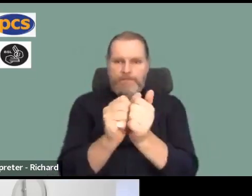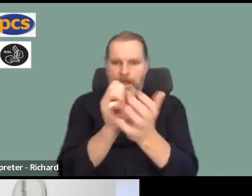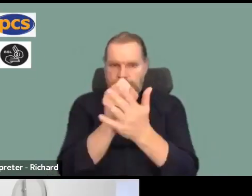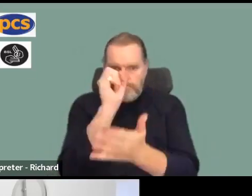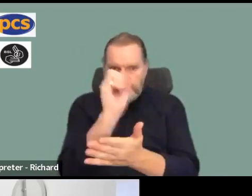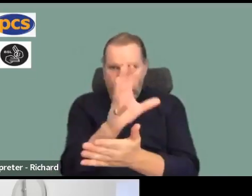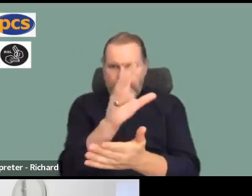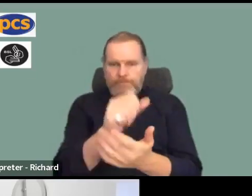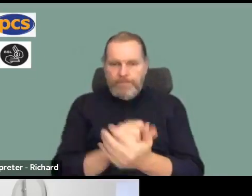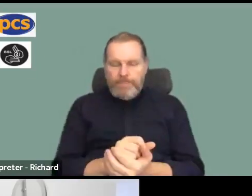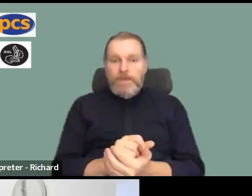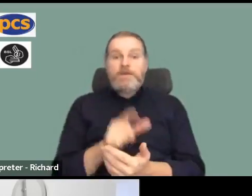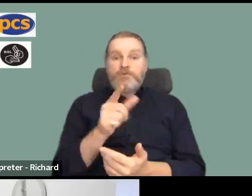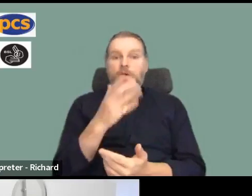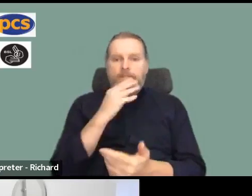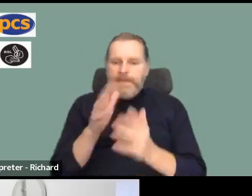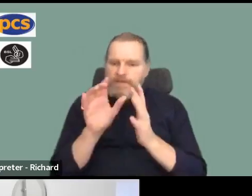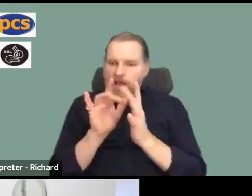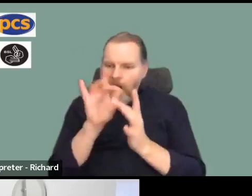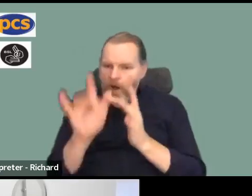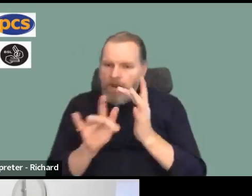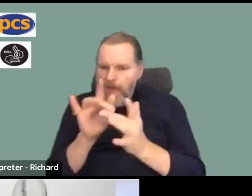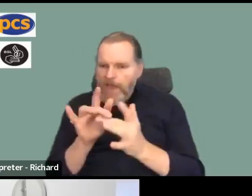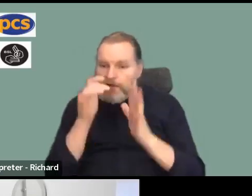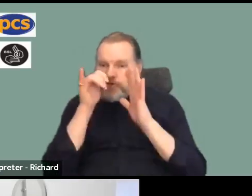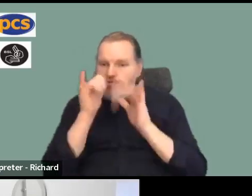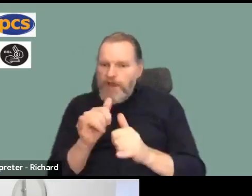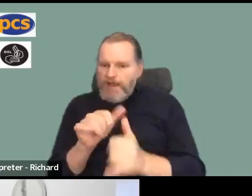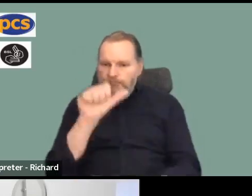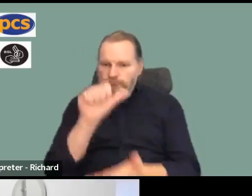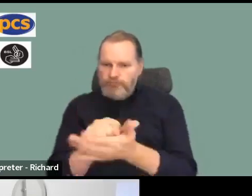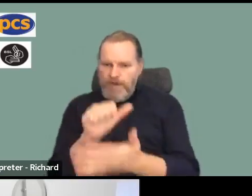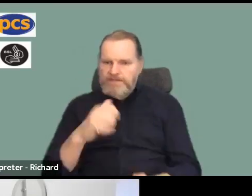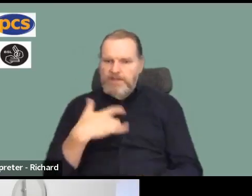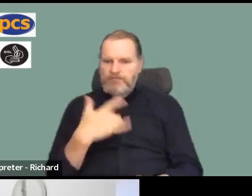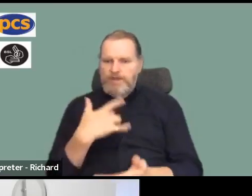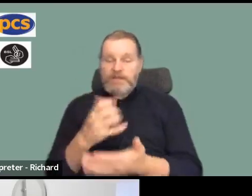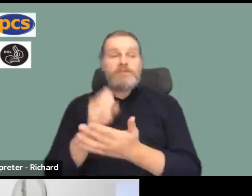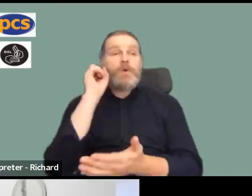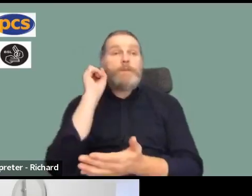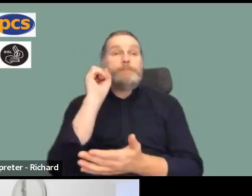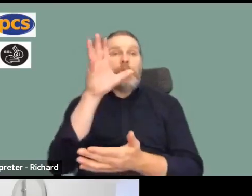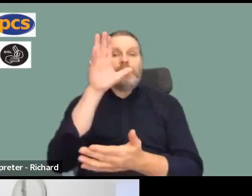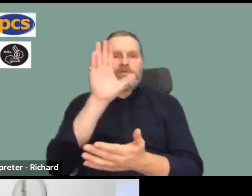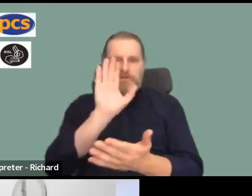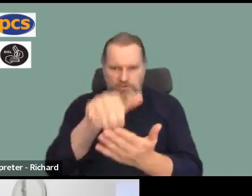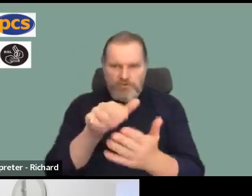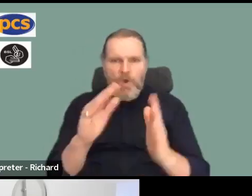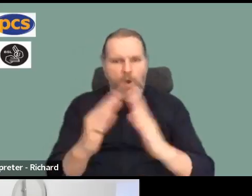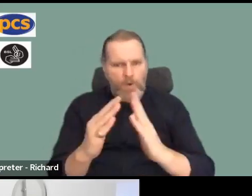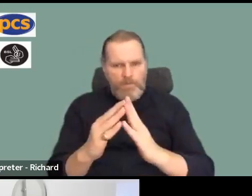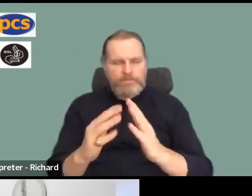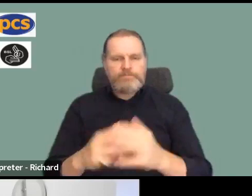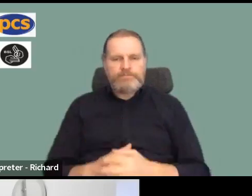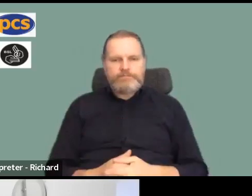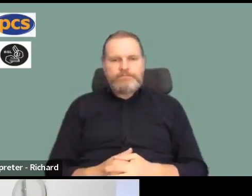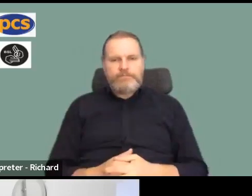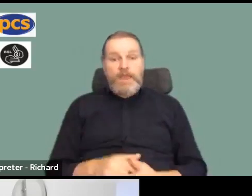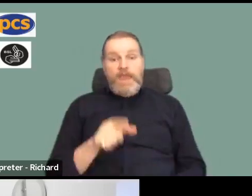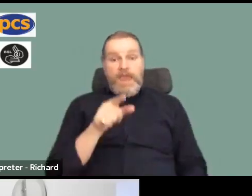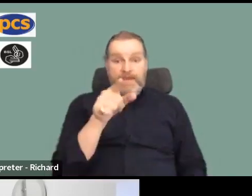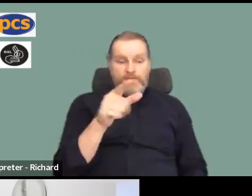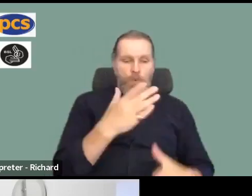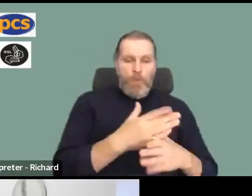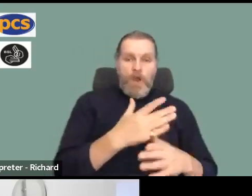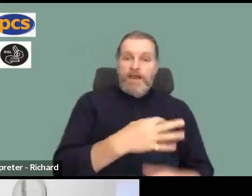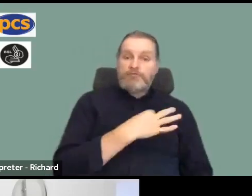to check that we've got the right personal details for you. We've got the right contact details. If you're not a rep, if you're an advocate or you're